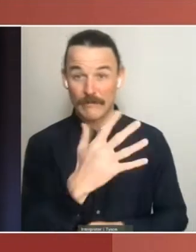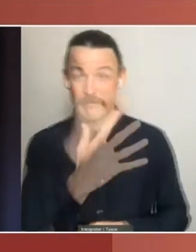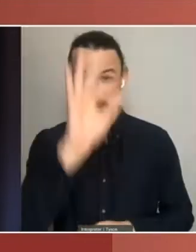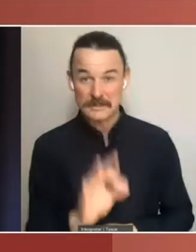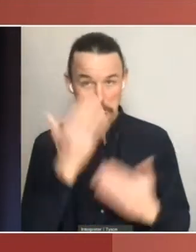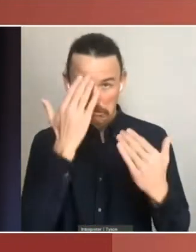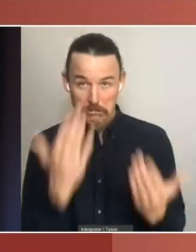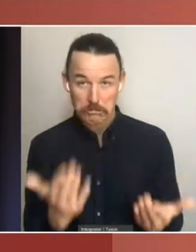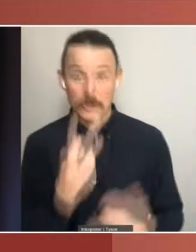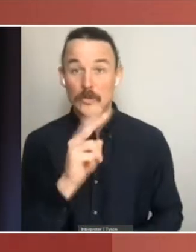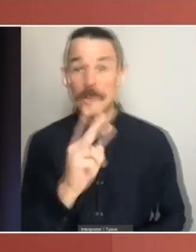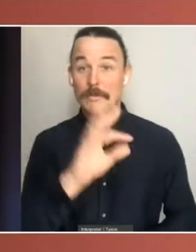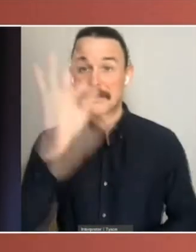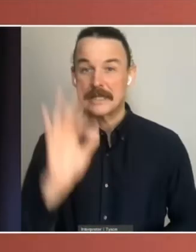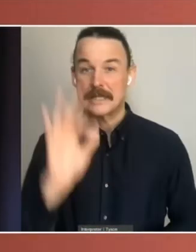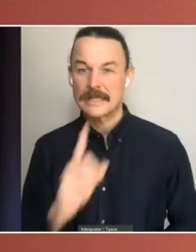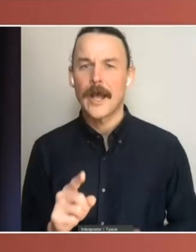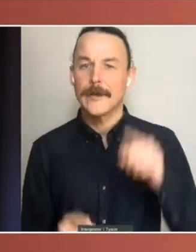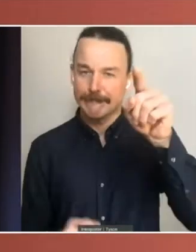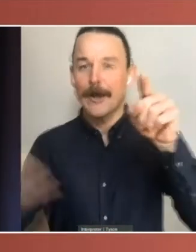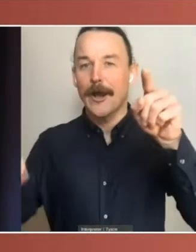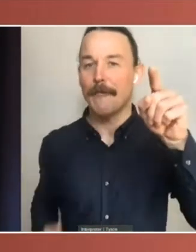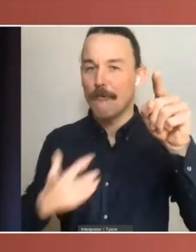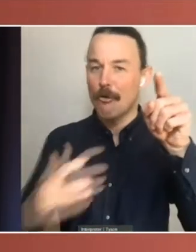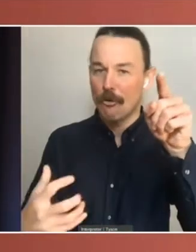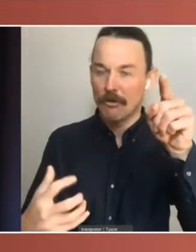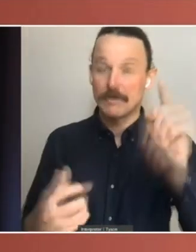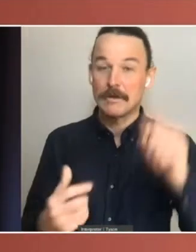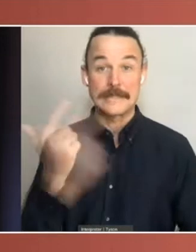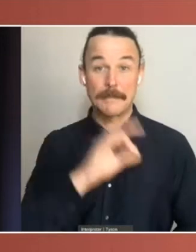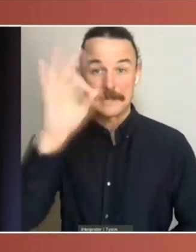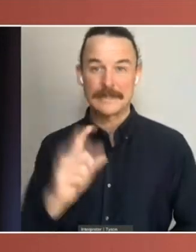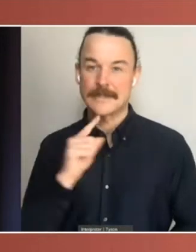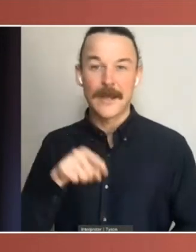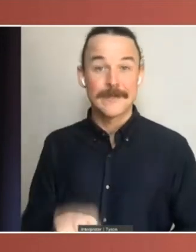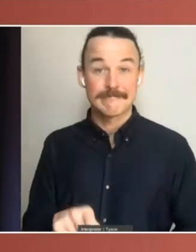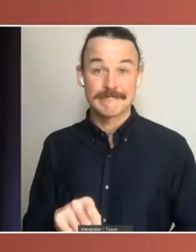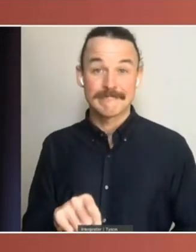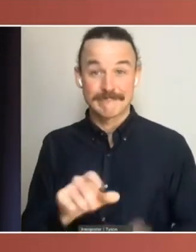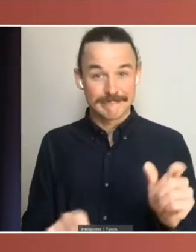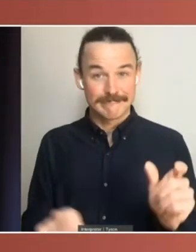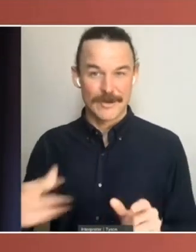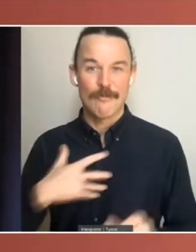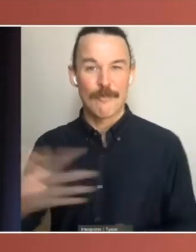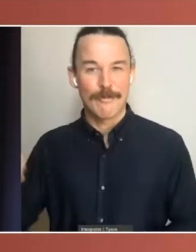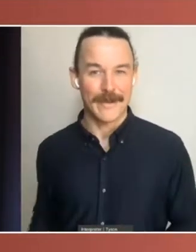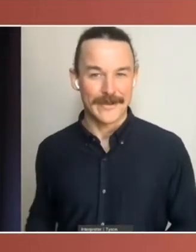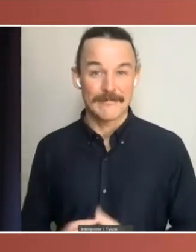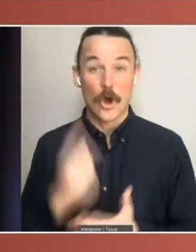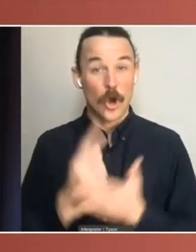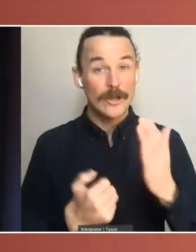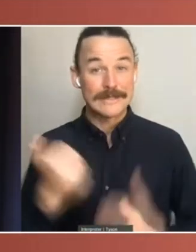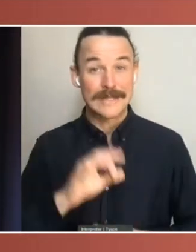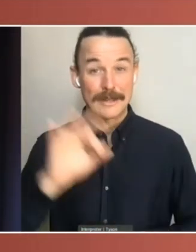% said senators are paid more and 17% said members were. Only 16% gave the correct